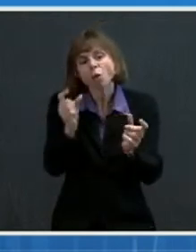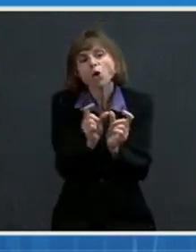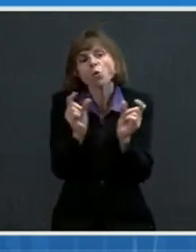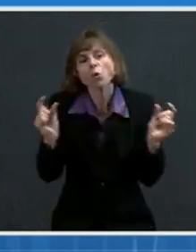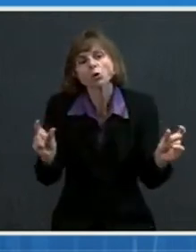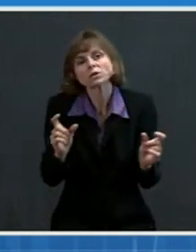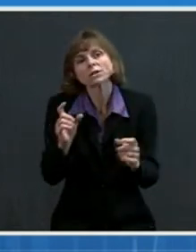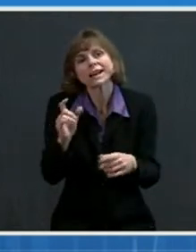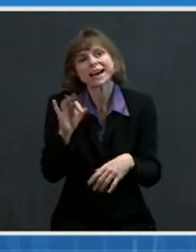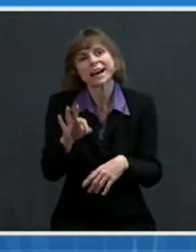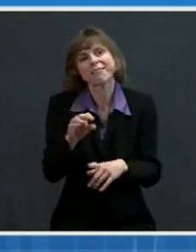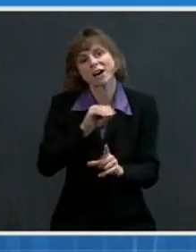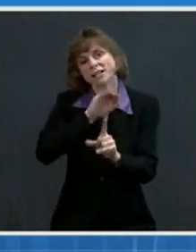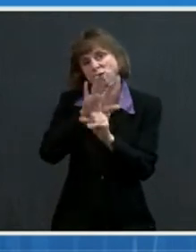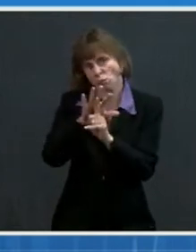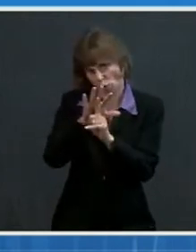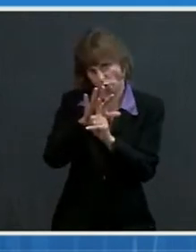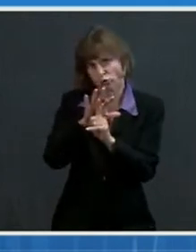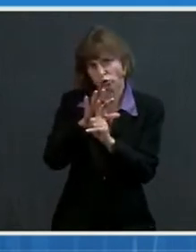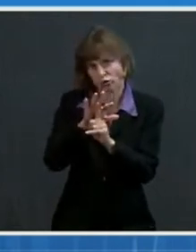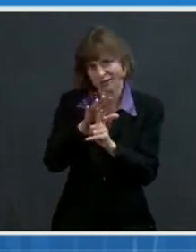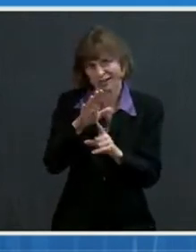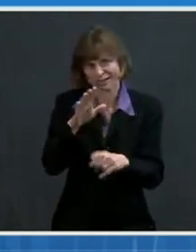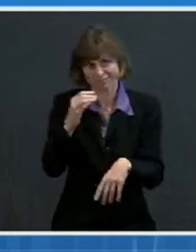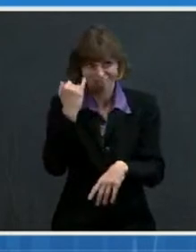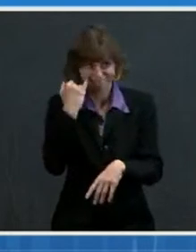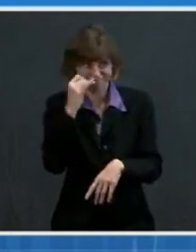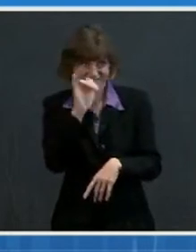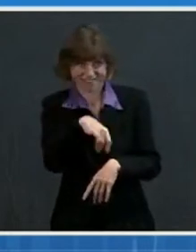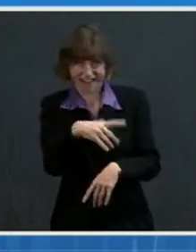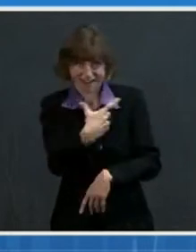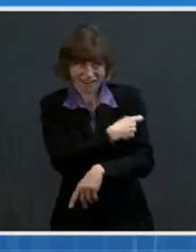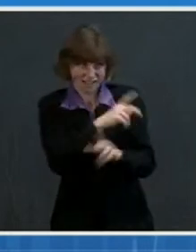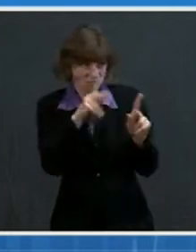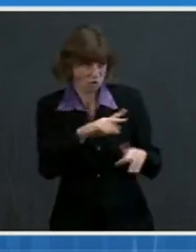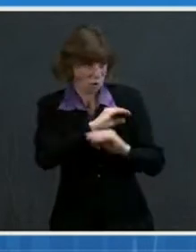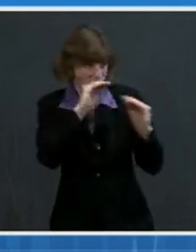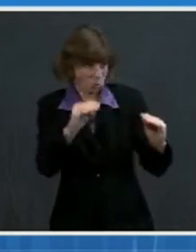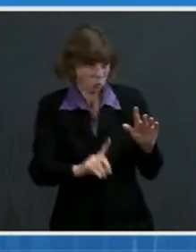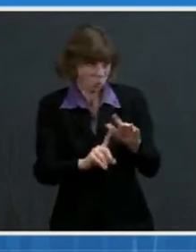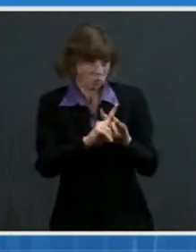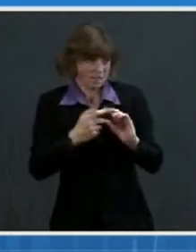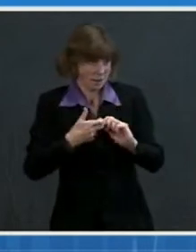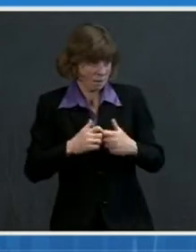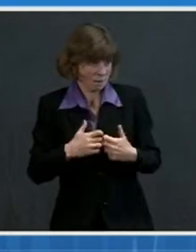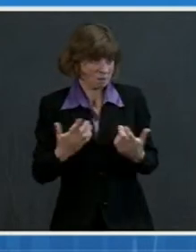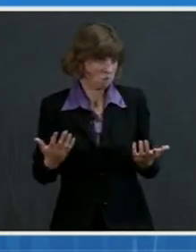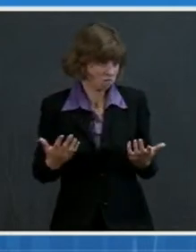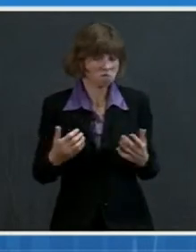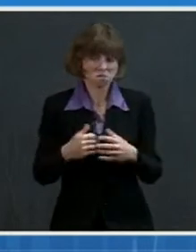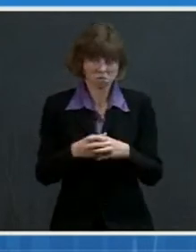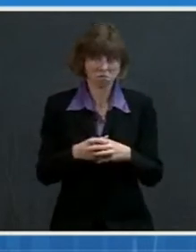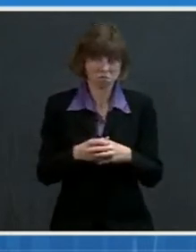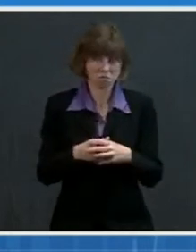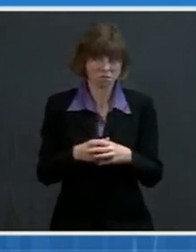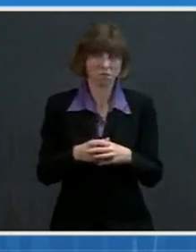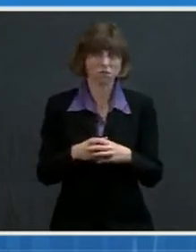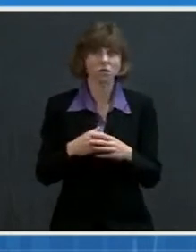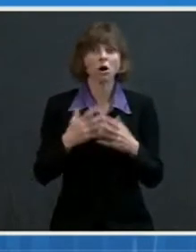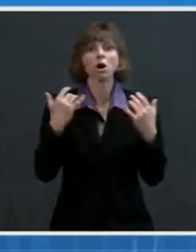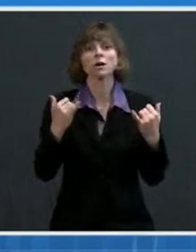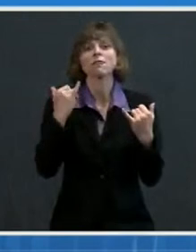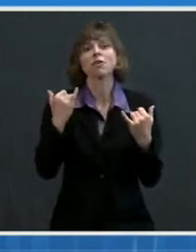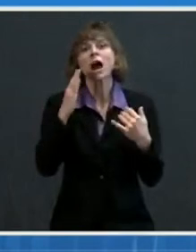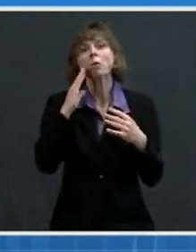exposure if the vaccinated person remains asymptomatic. For now, we will continue to examine this in the upcoming